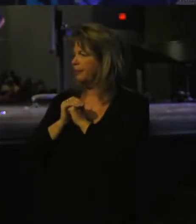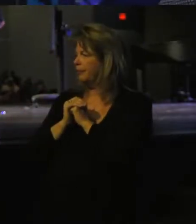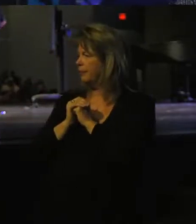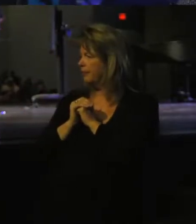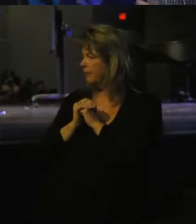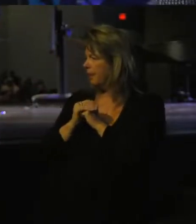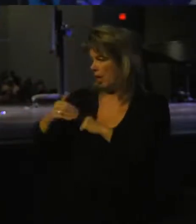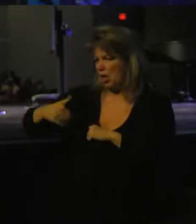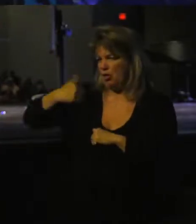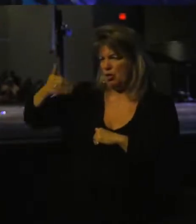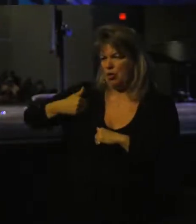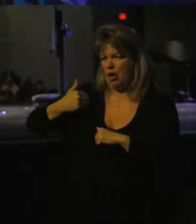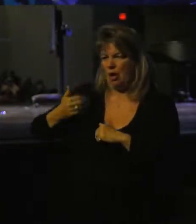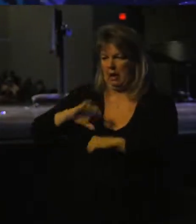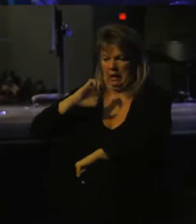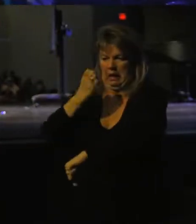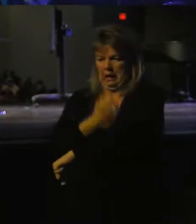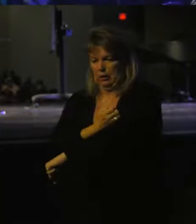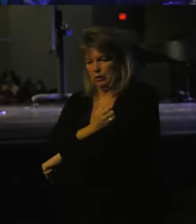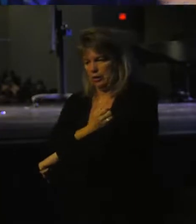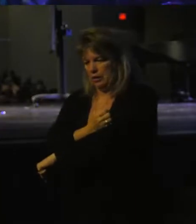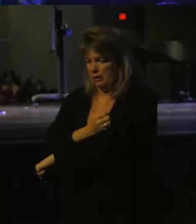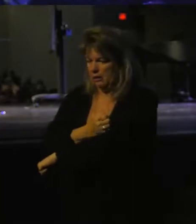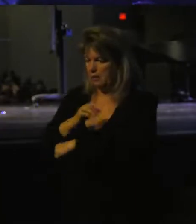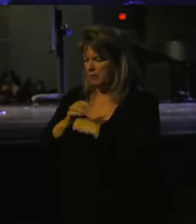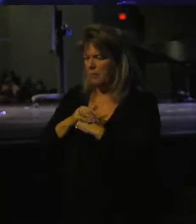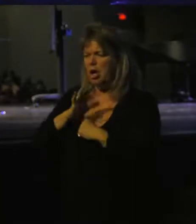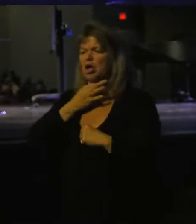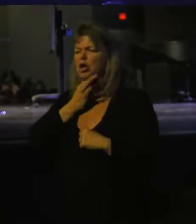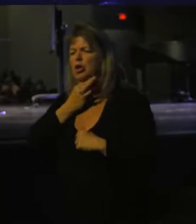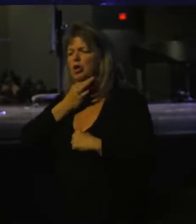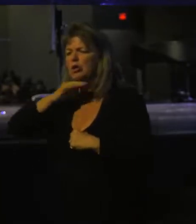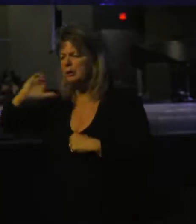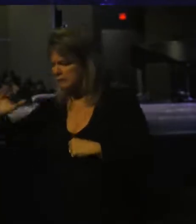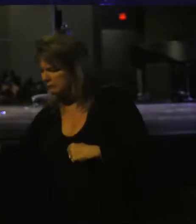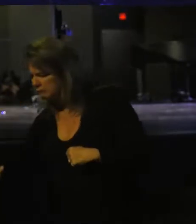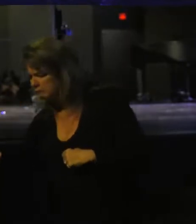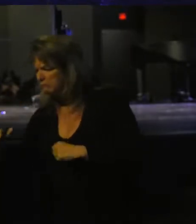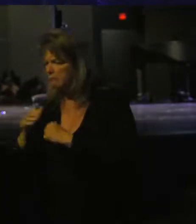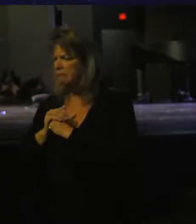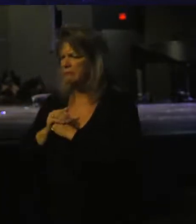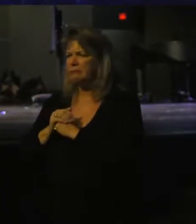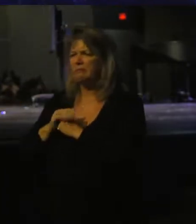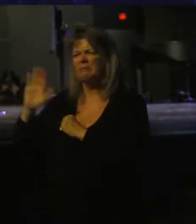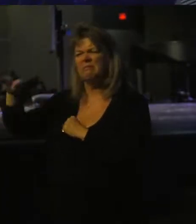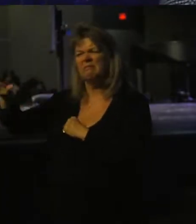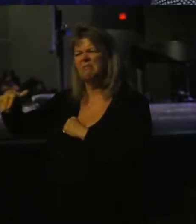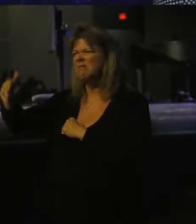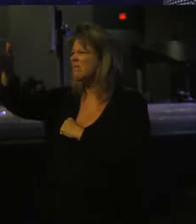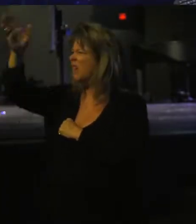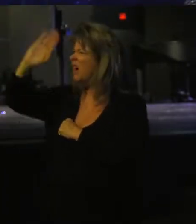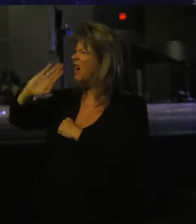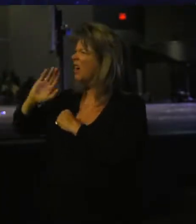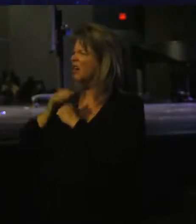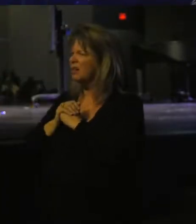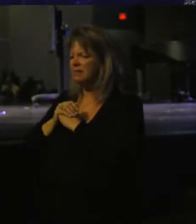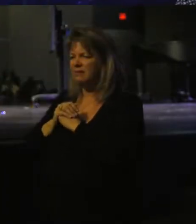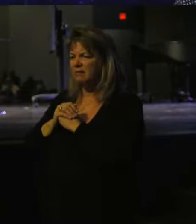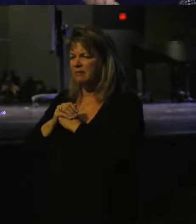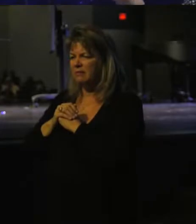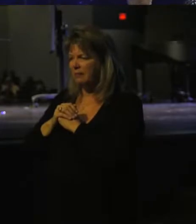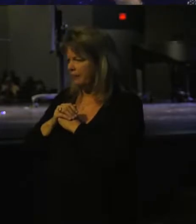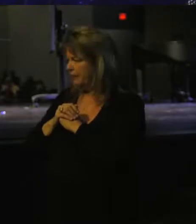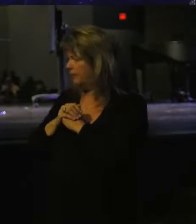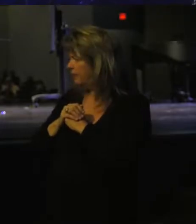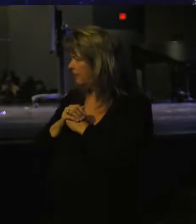The young, energetic, but yet curious Isaac pipes up and says, God, he says, Abraham,